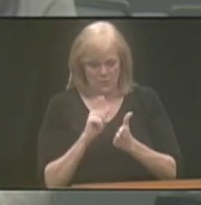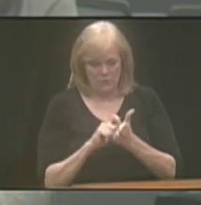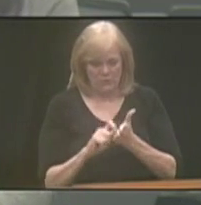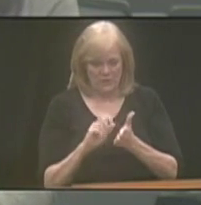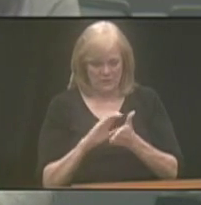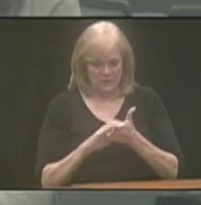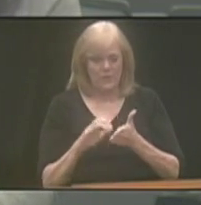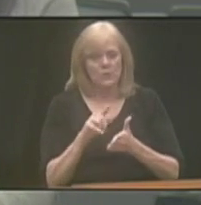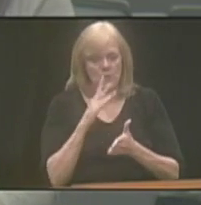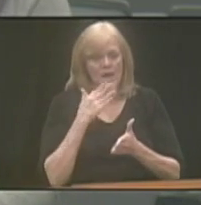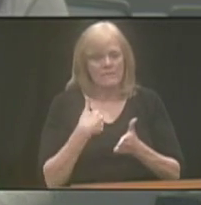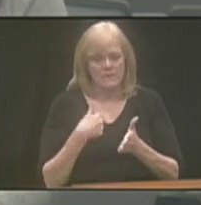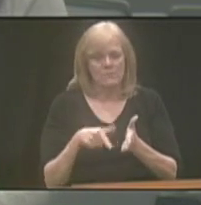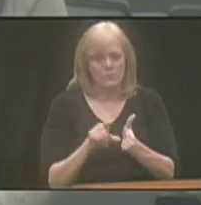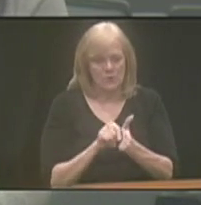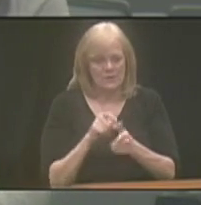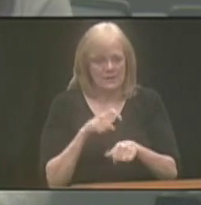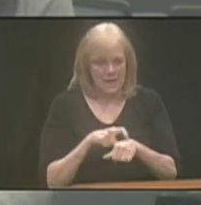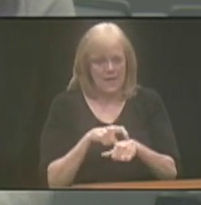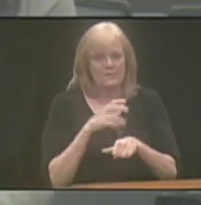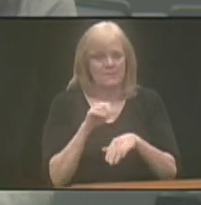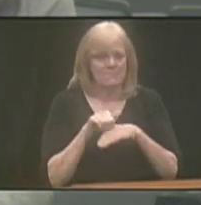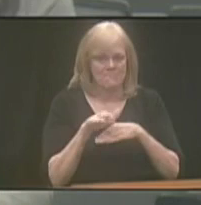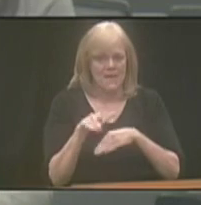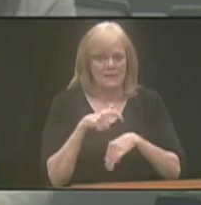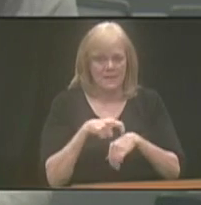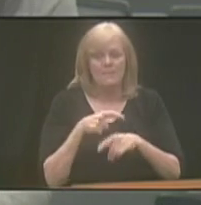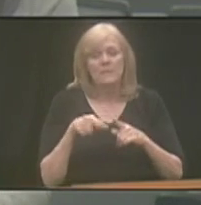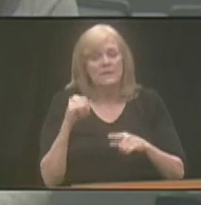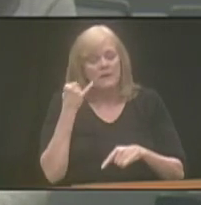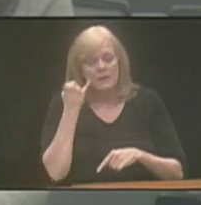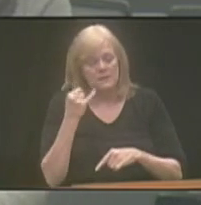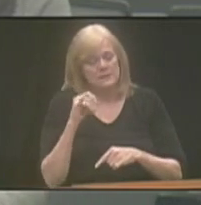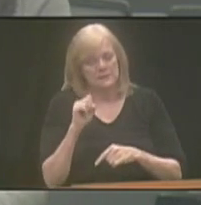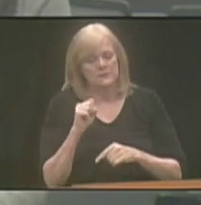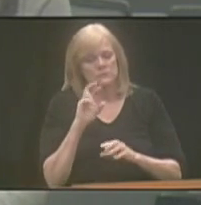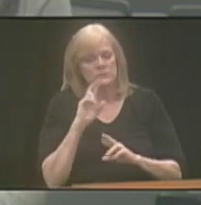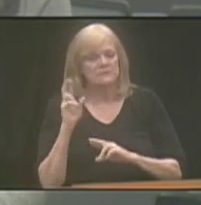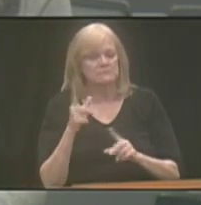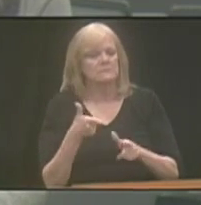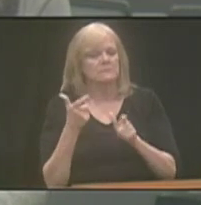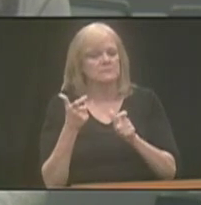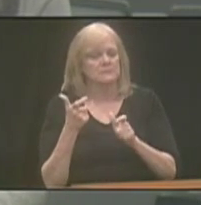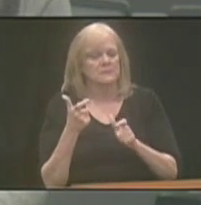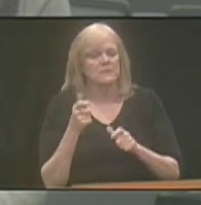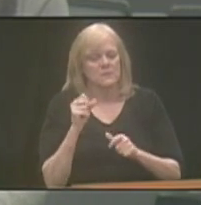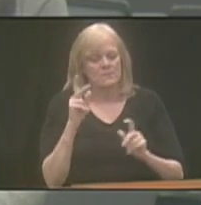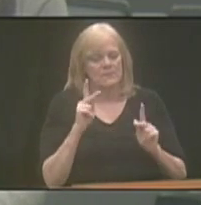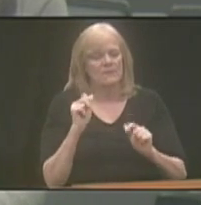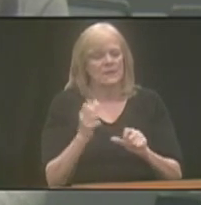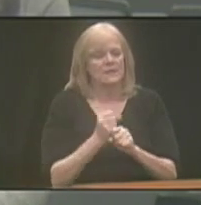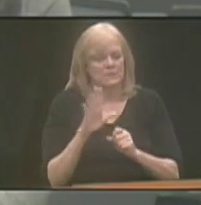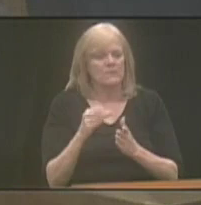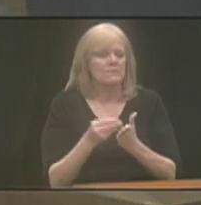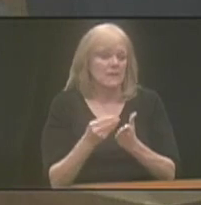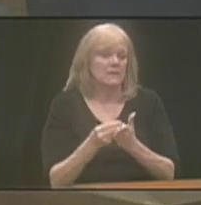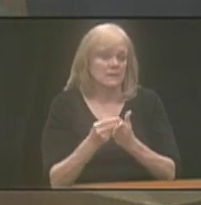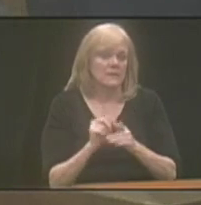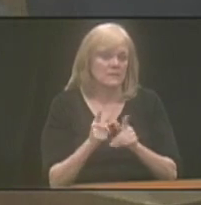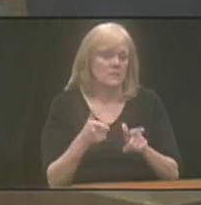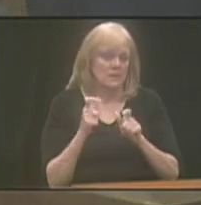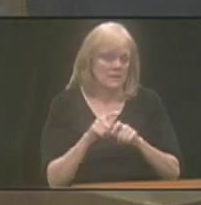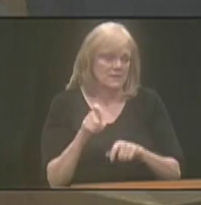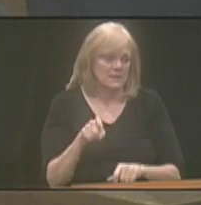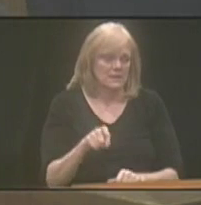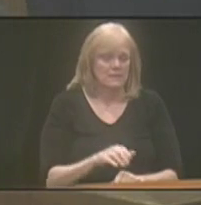a written check, you're going to have the print time and then the mail time. But the idea is that it's responsive and immediate so folks can get to their funds as quickly as